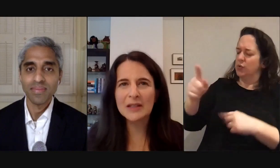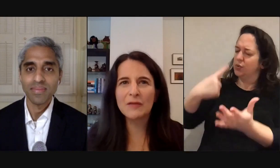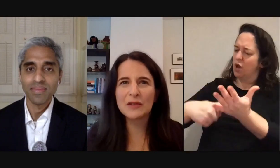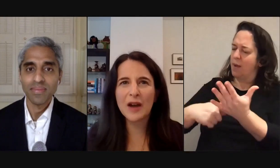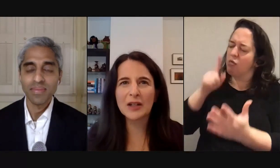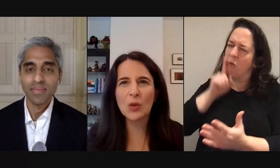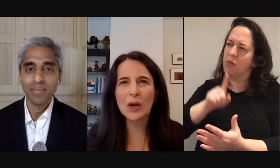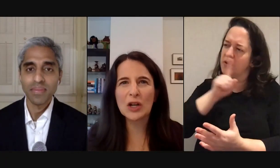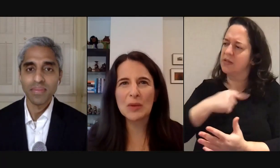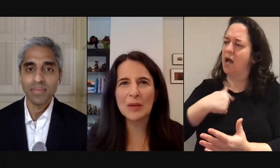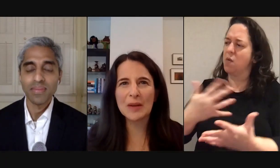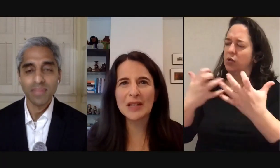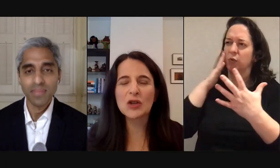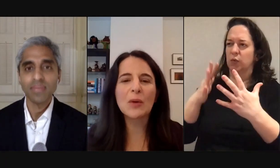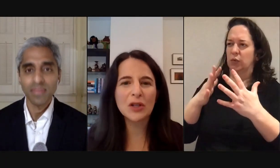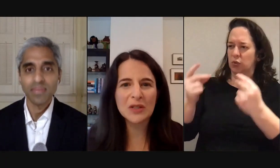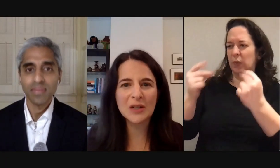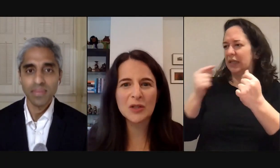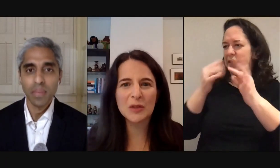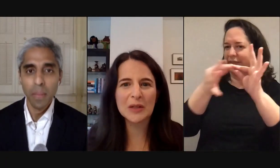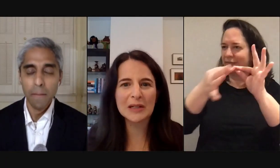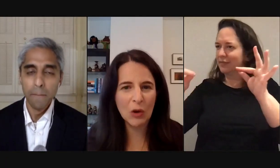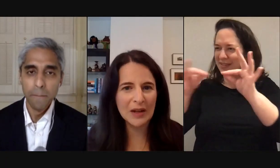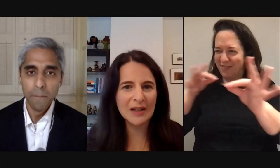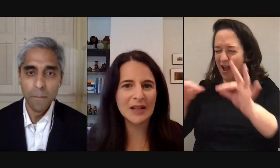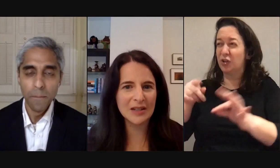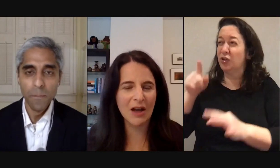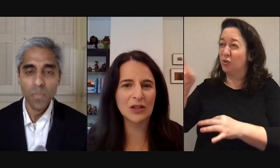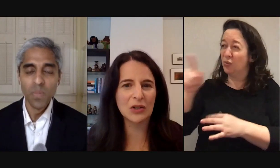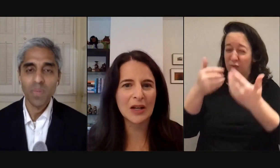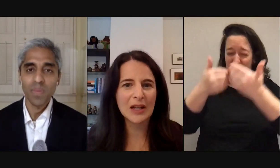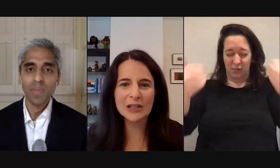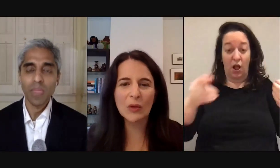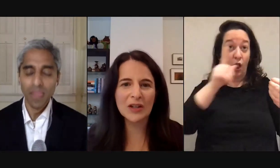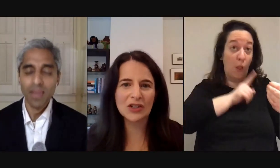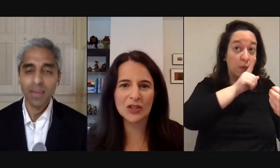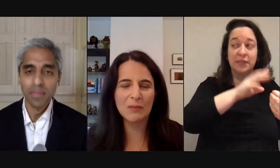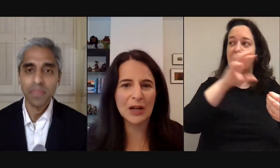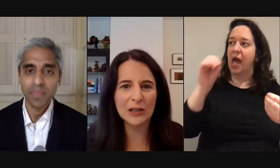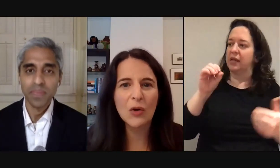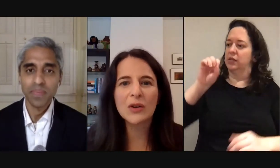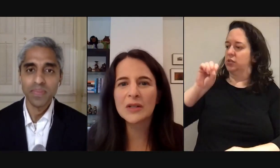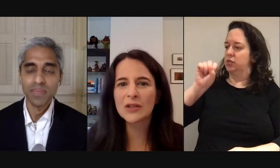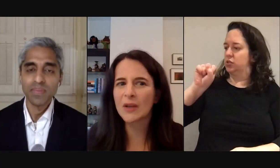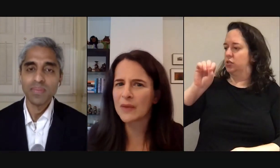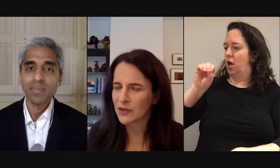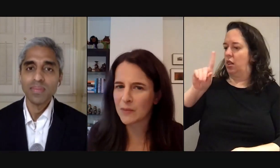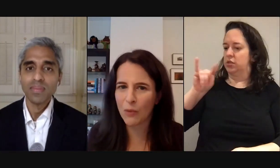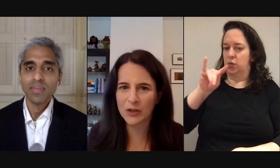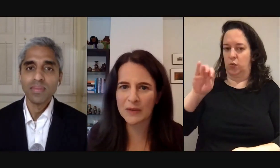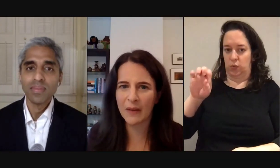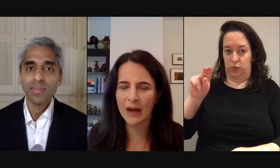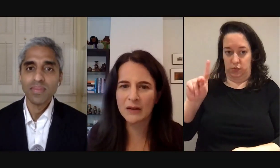want to quickly define you know what do you mean because in your book you distinguish between loneliness and solitude is loneliness just being alone or is there